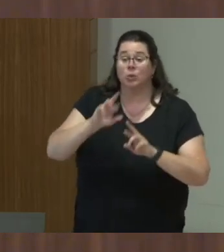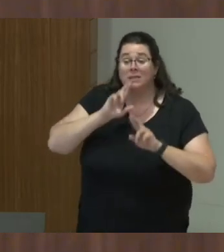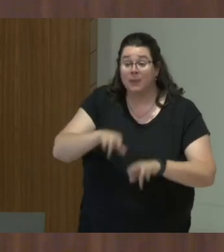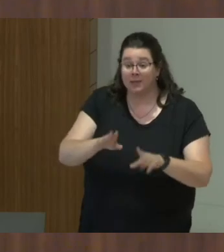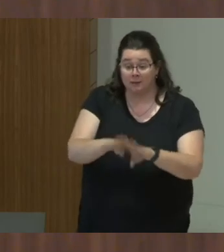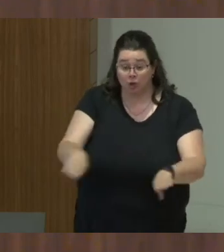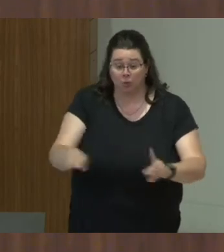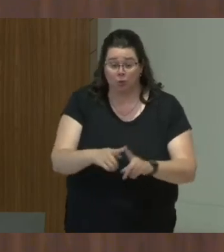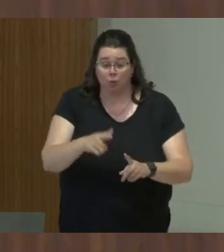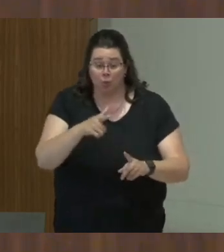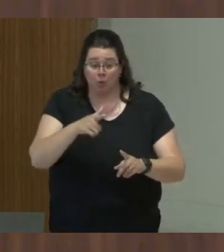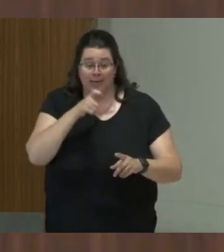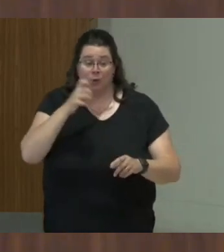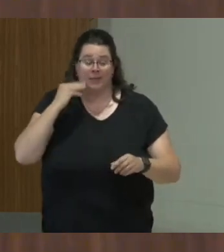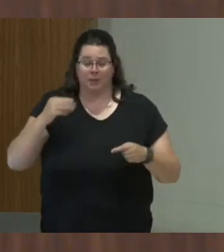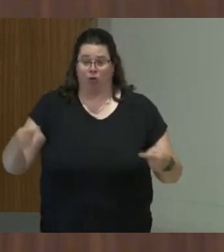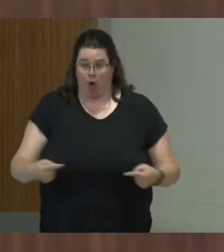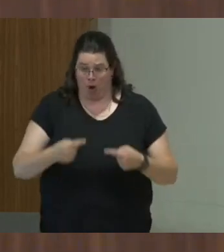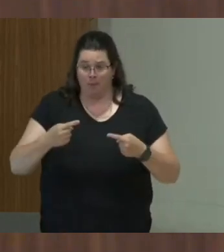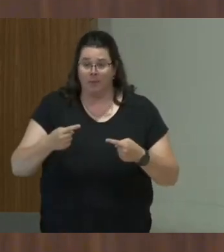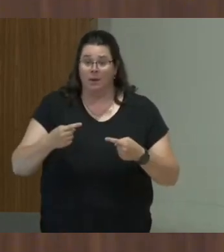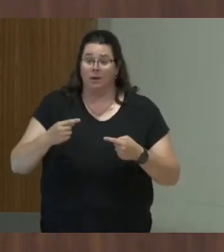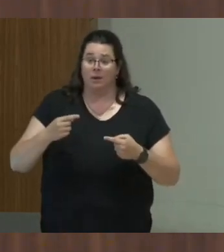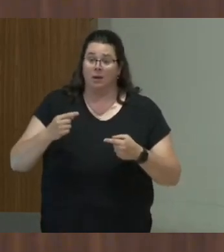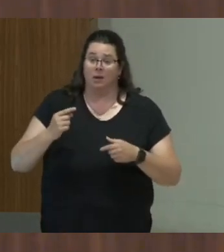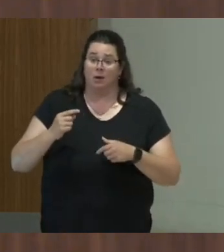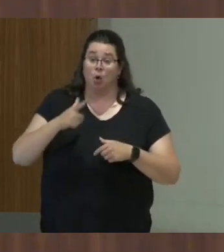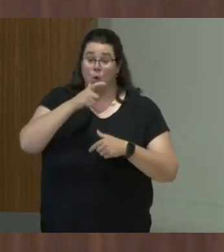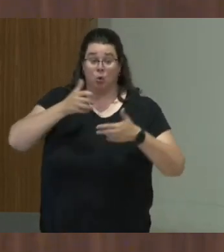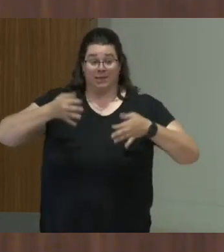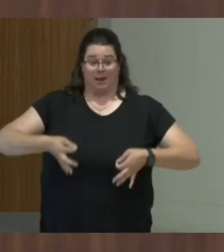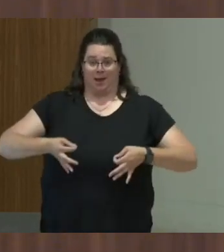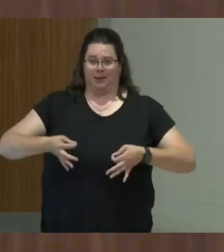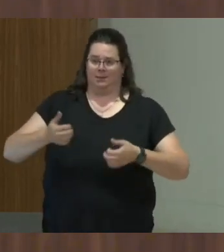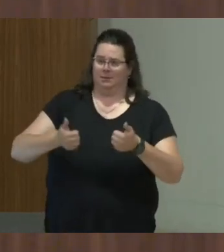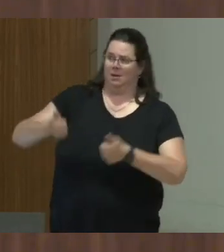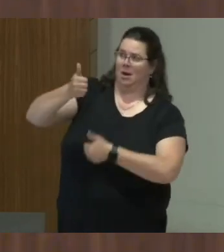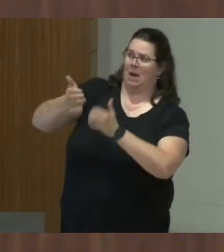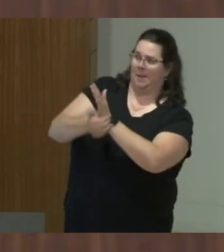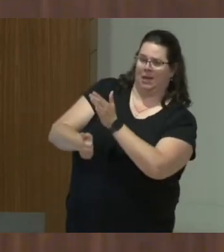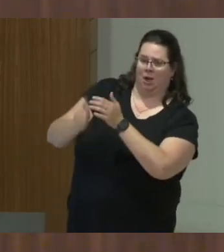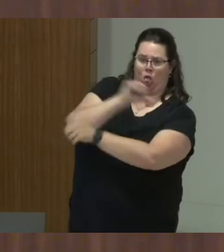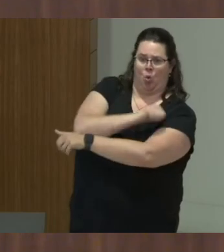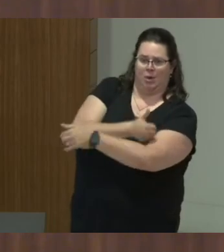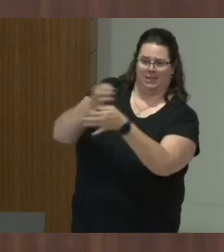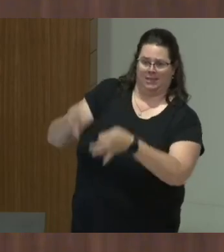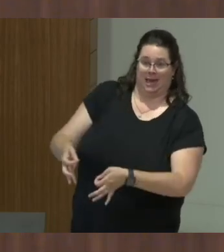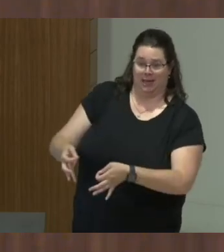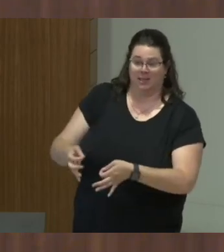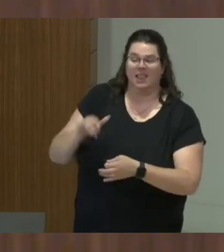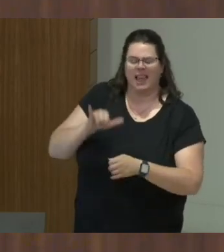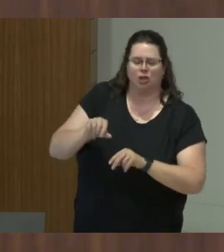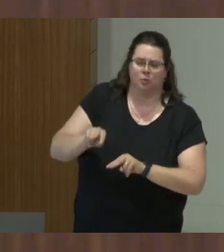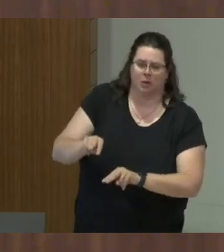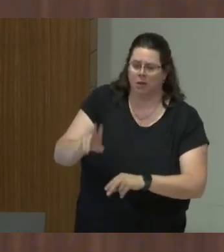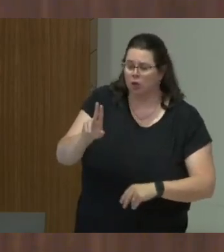to the standards established by competent authorities, and there should be monitoring. Yet, the UNICEF